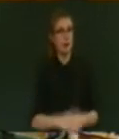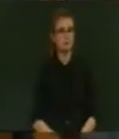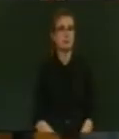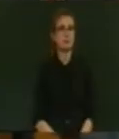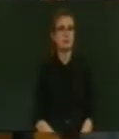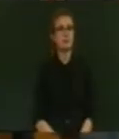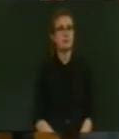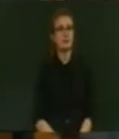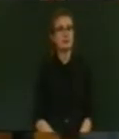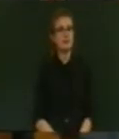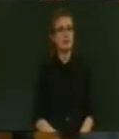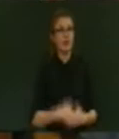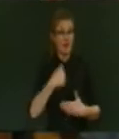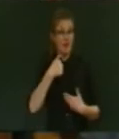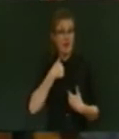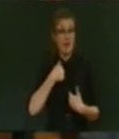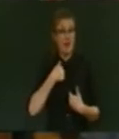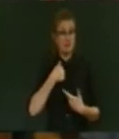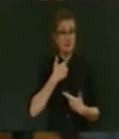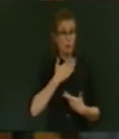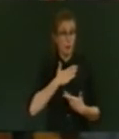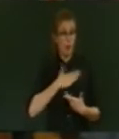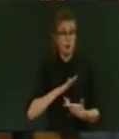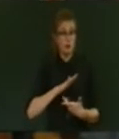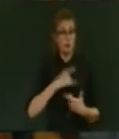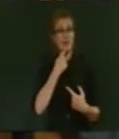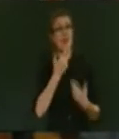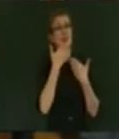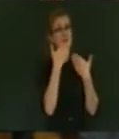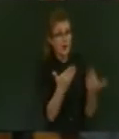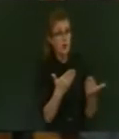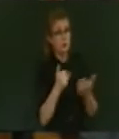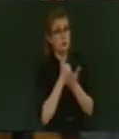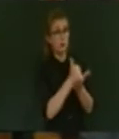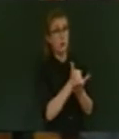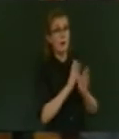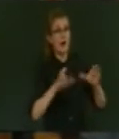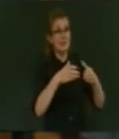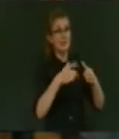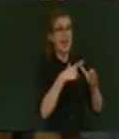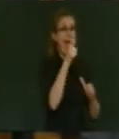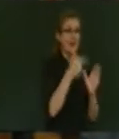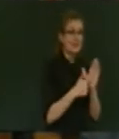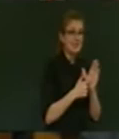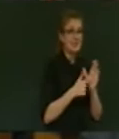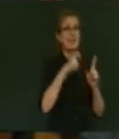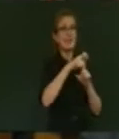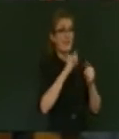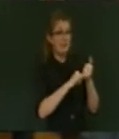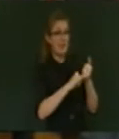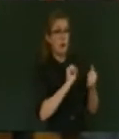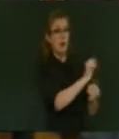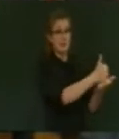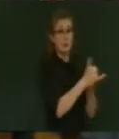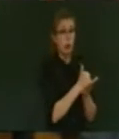Mr Speaker, my thanks go to our support parties to ACT and David Seymour for the leadership that he is showing, for United Future